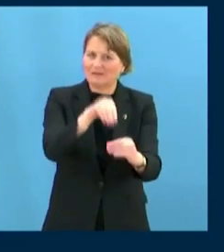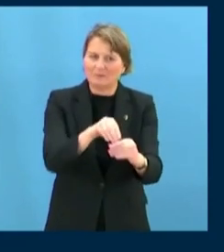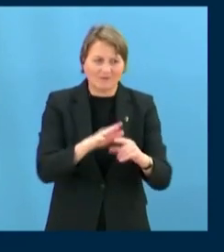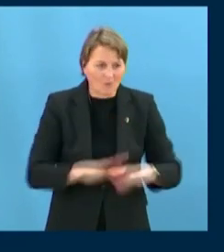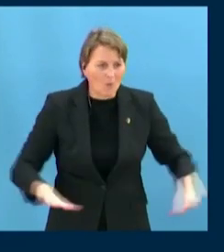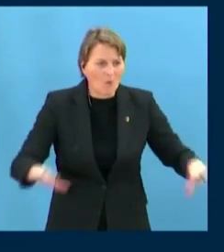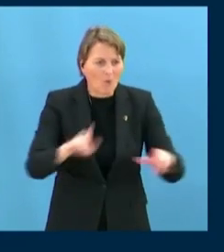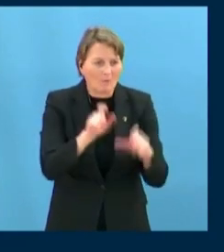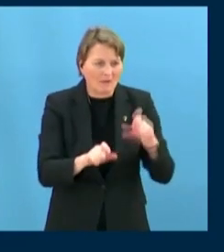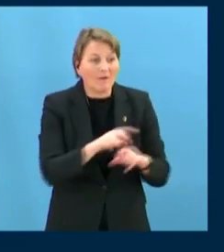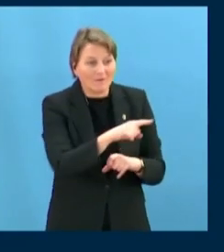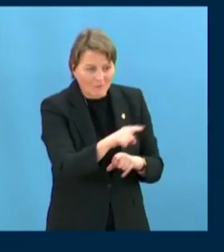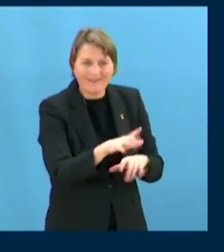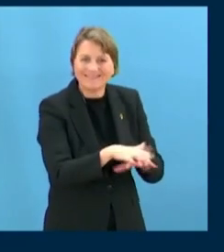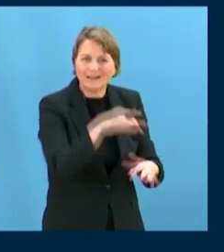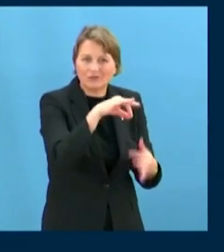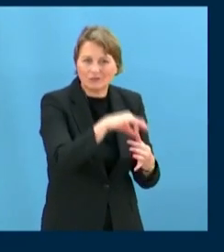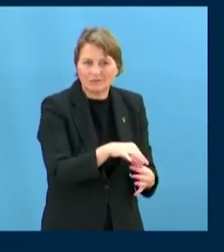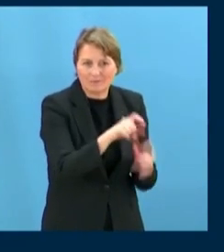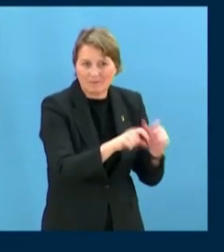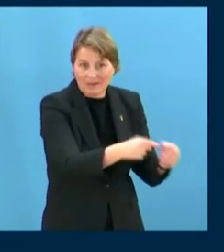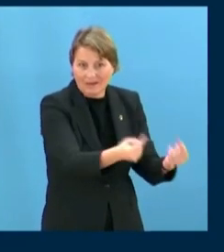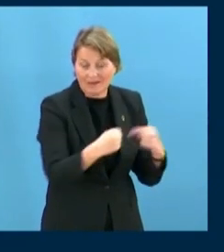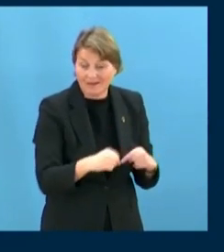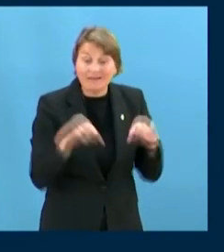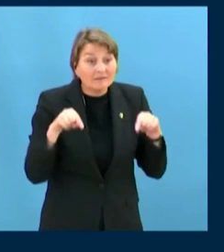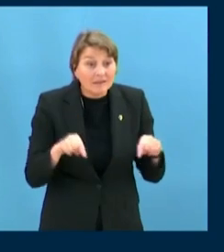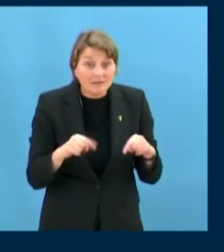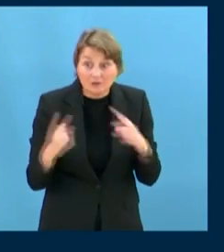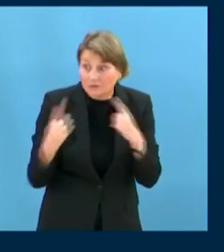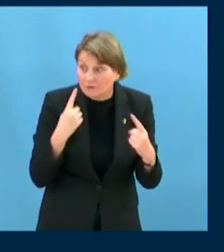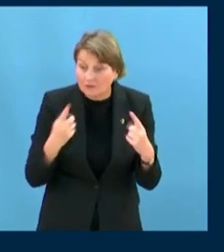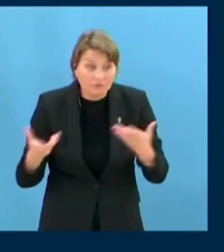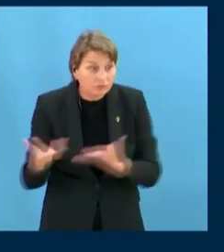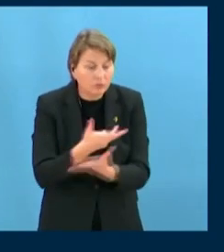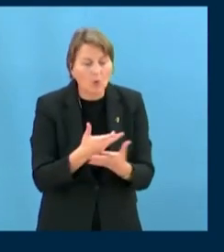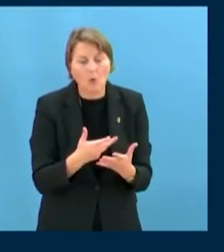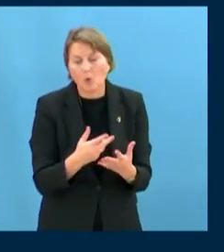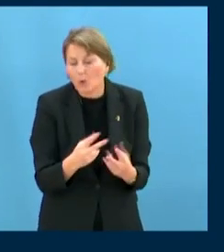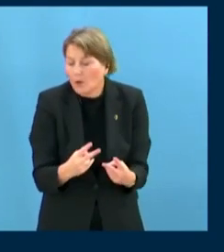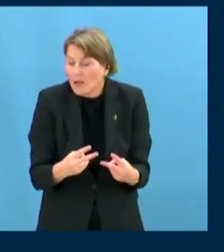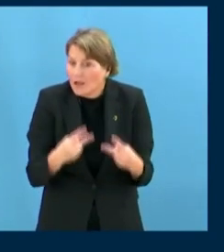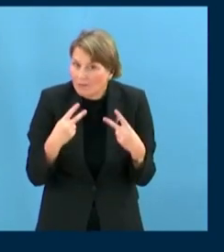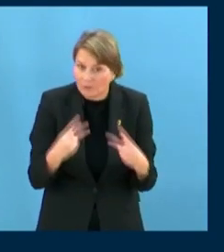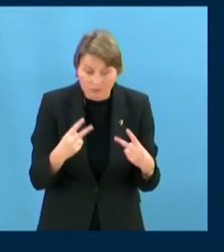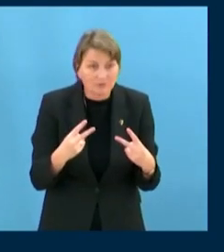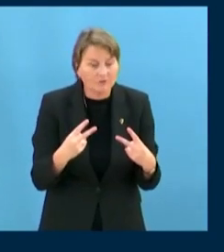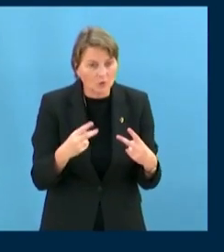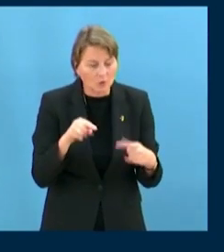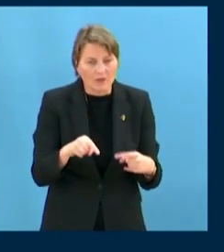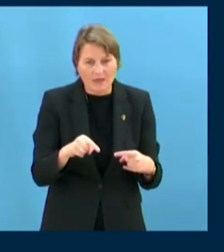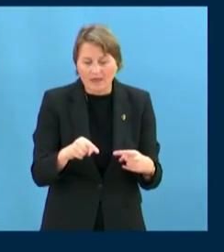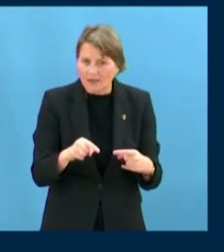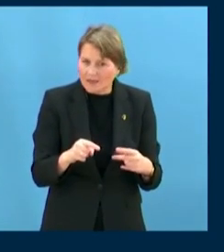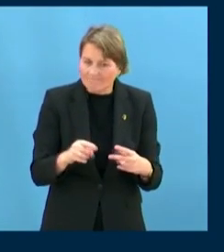the work of the Human Rights Council. These discussions are extremely meaningful and they address a long standing and